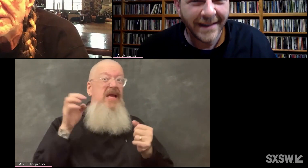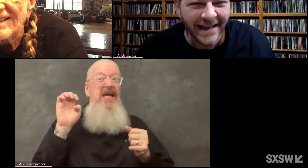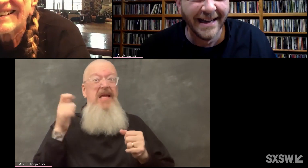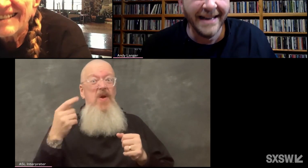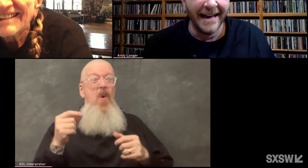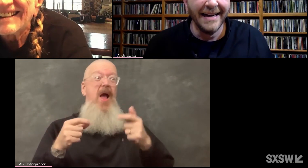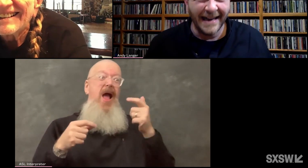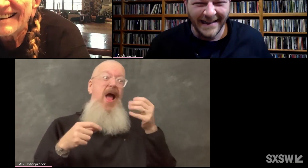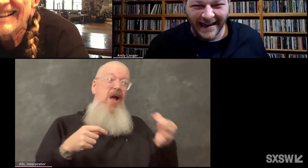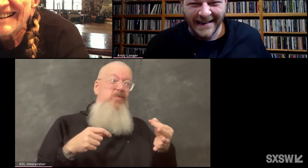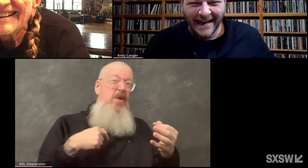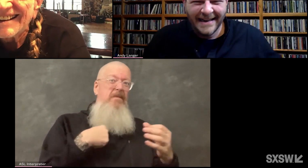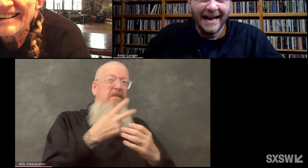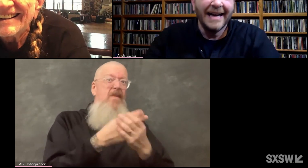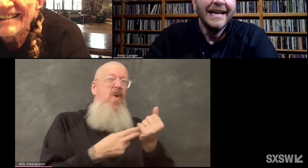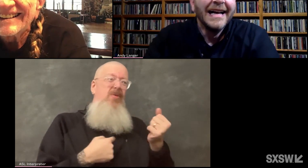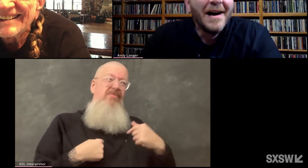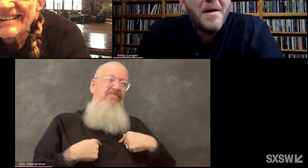fronts there.